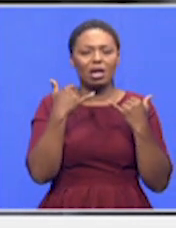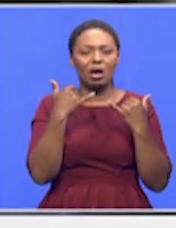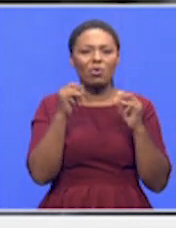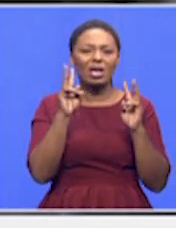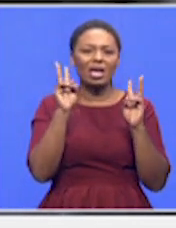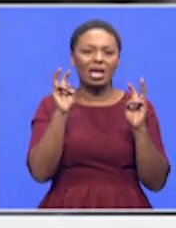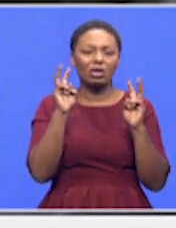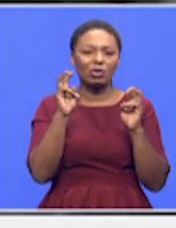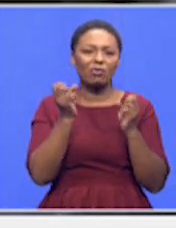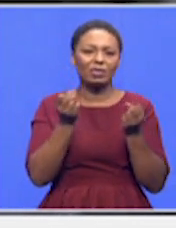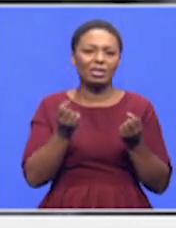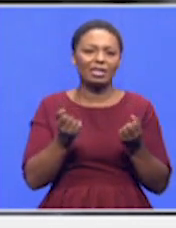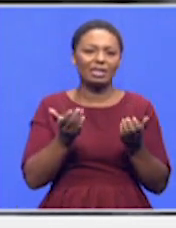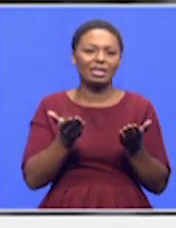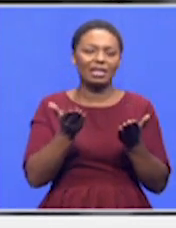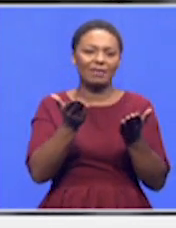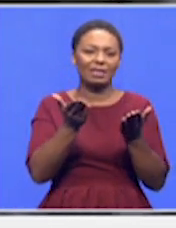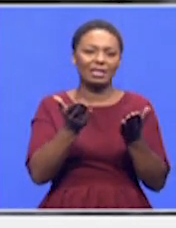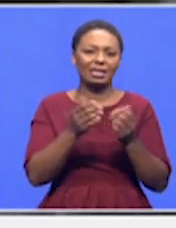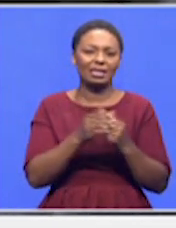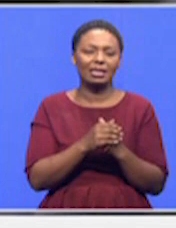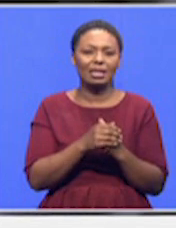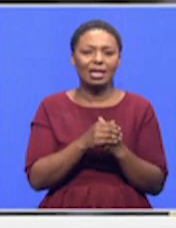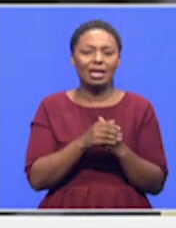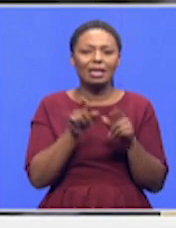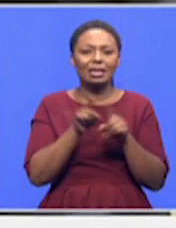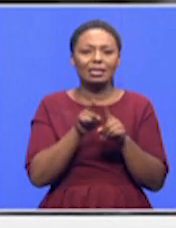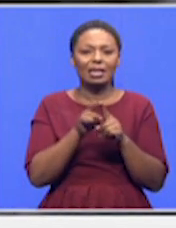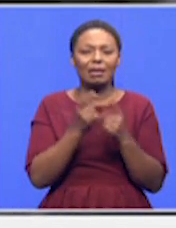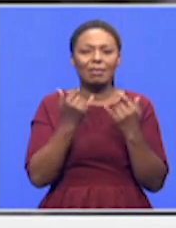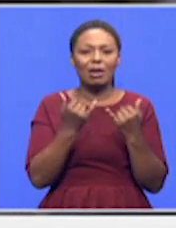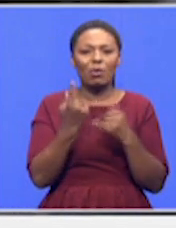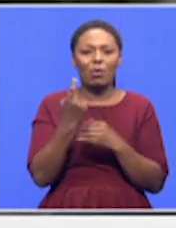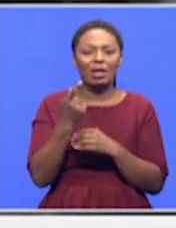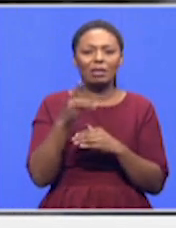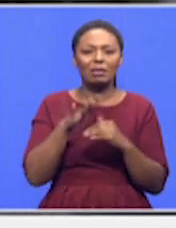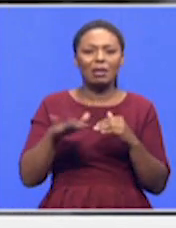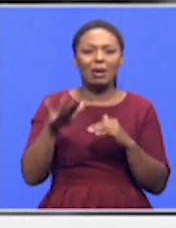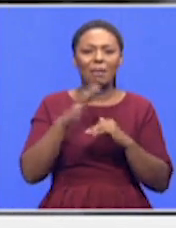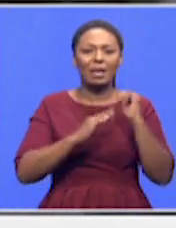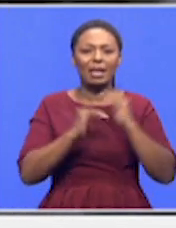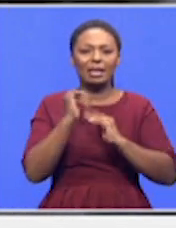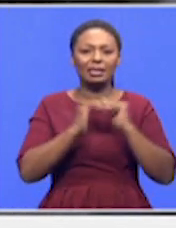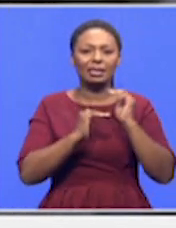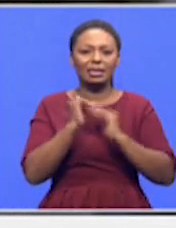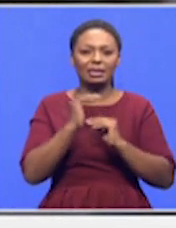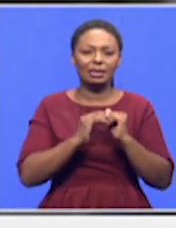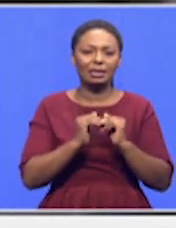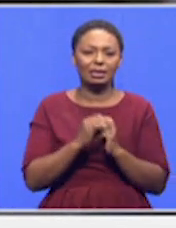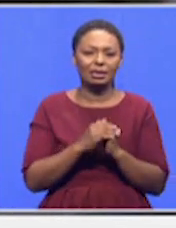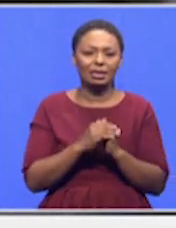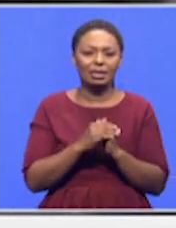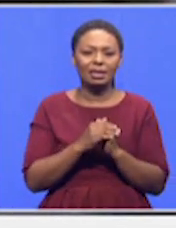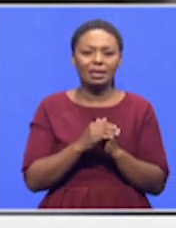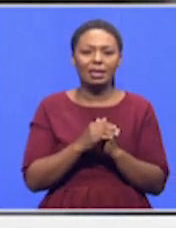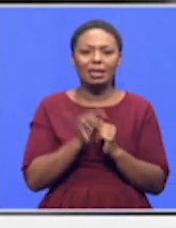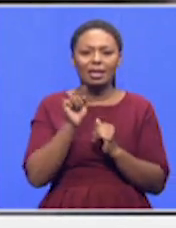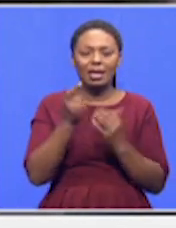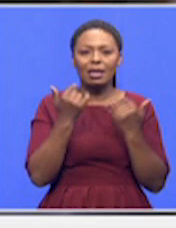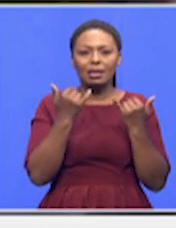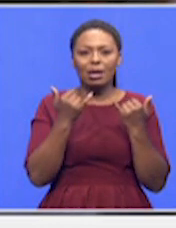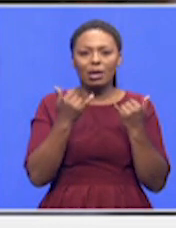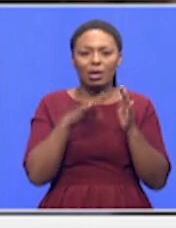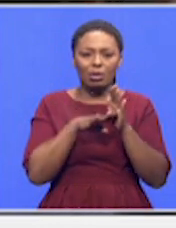services. The staff is a bit congested in the one side of the building. But I think after a month, we would have improved